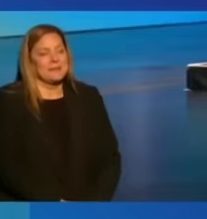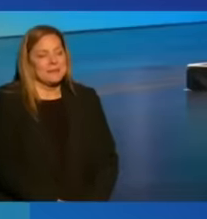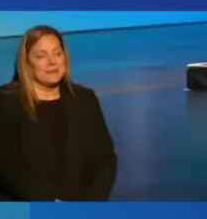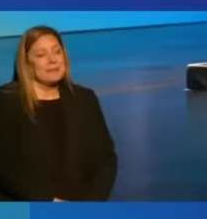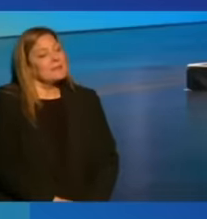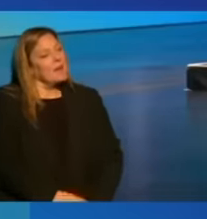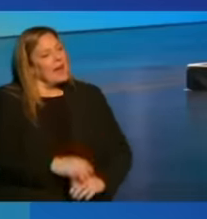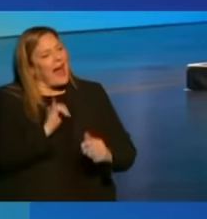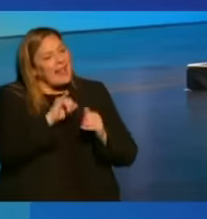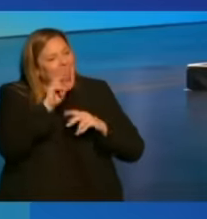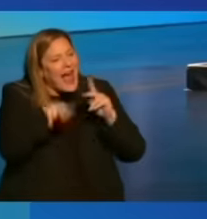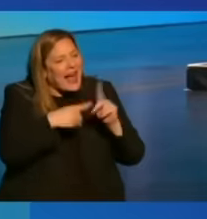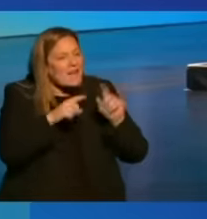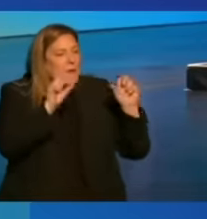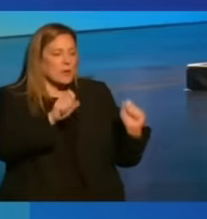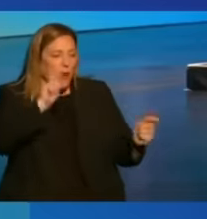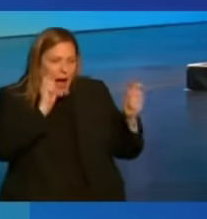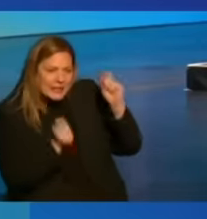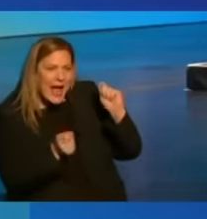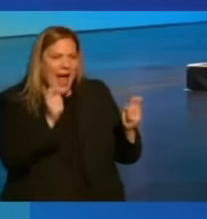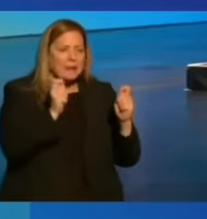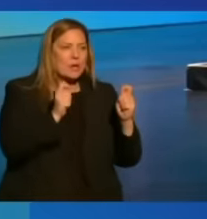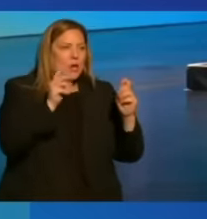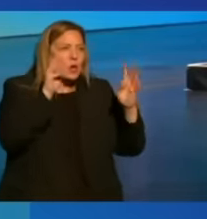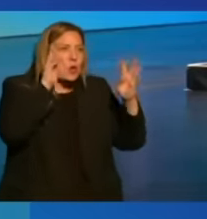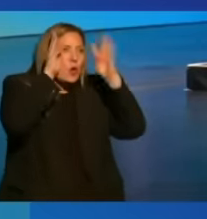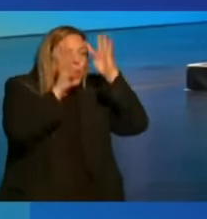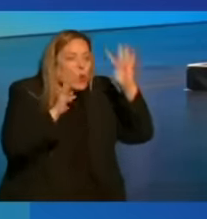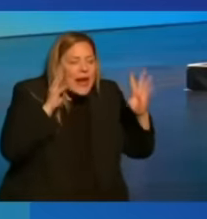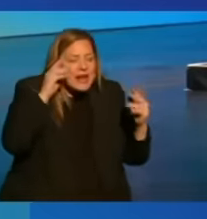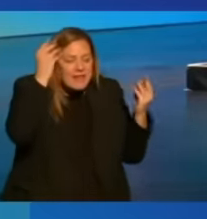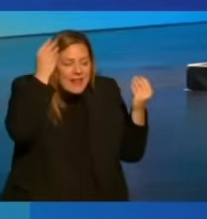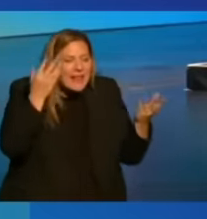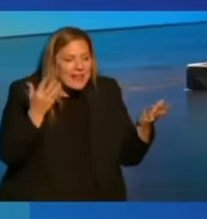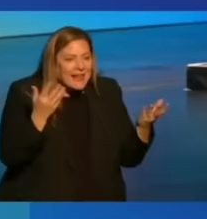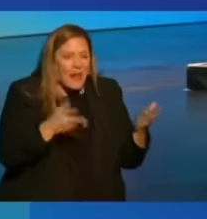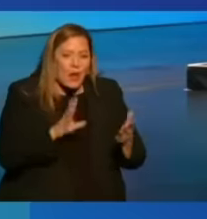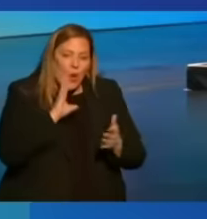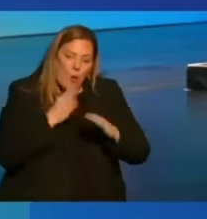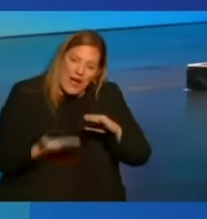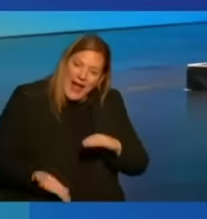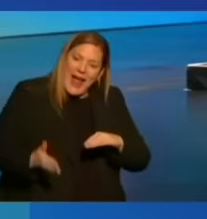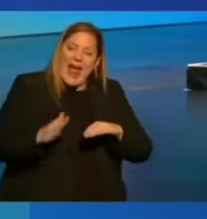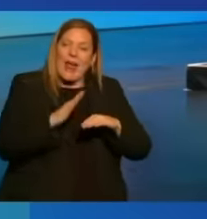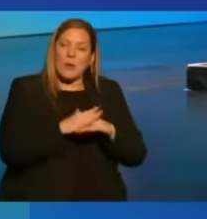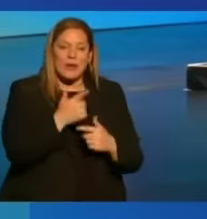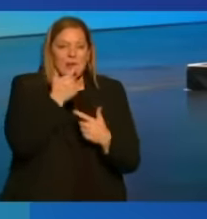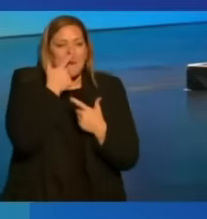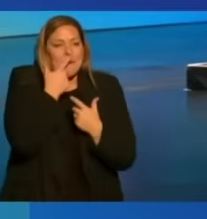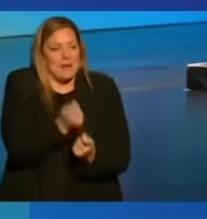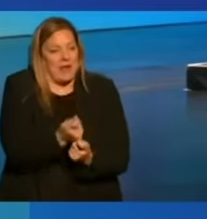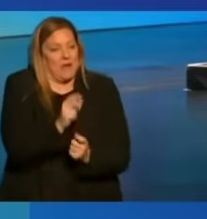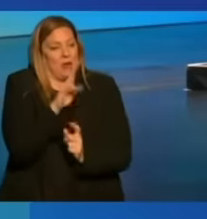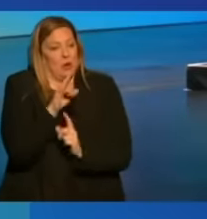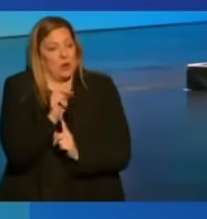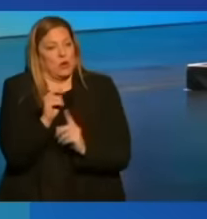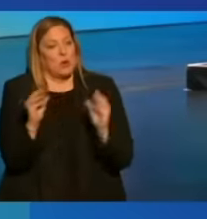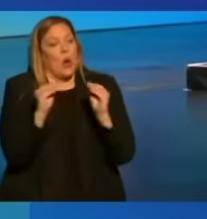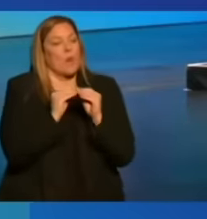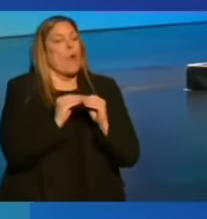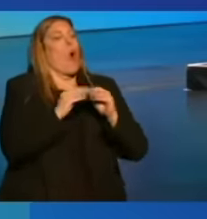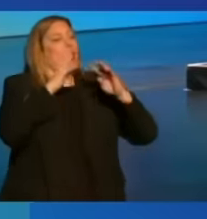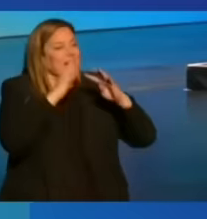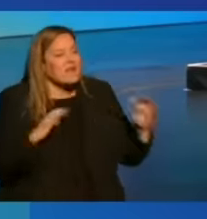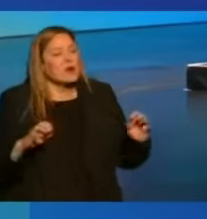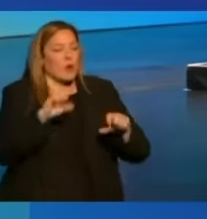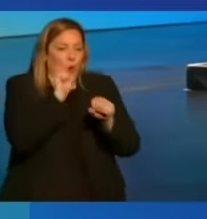So that kind of adaptability, that kind of creative thinking, that will increase the appeal of unions to a more diverse set of